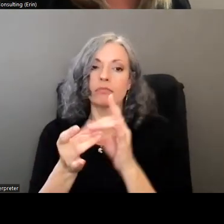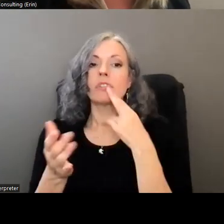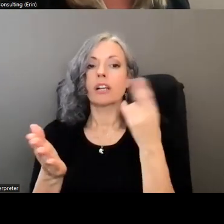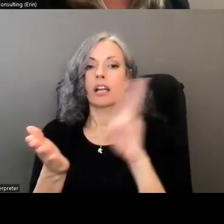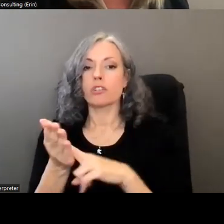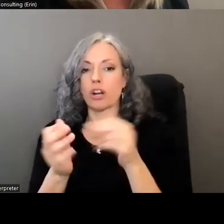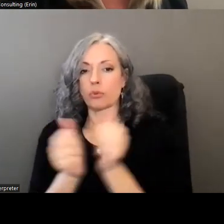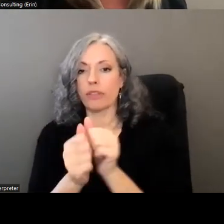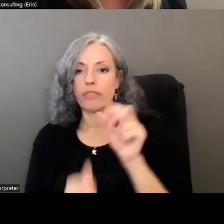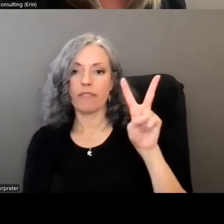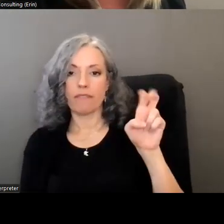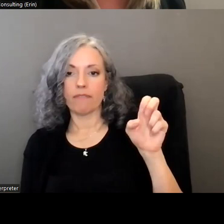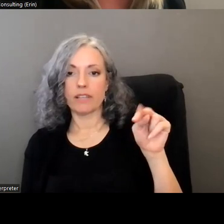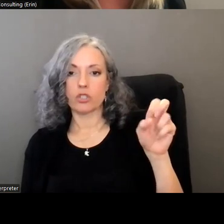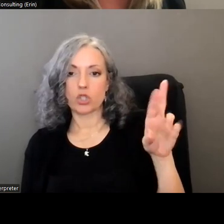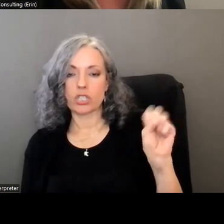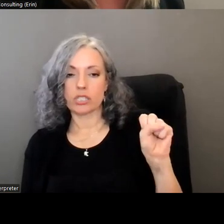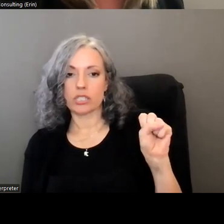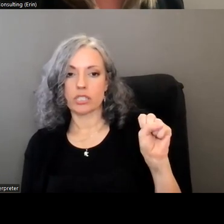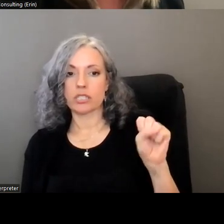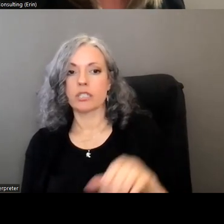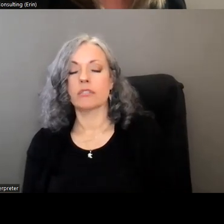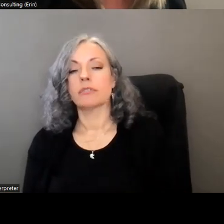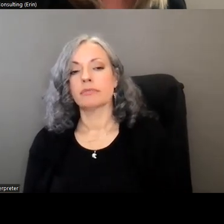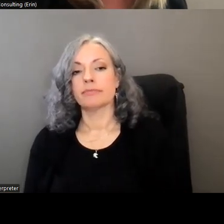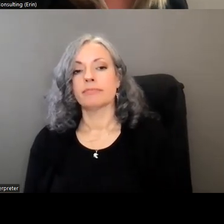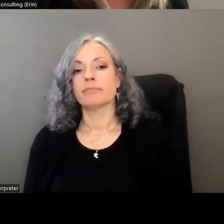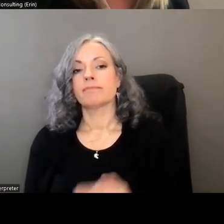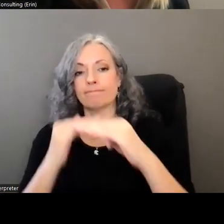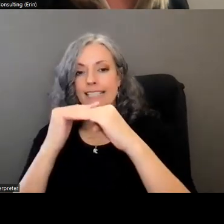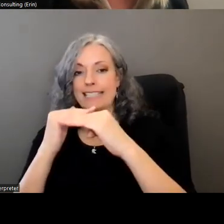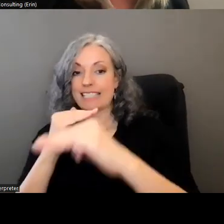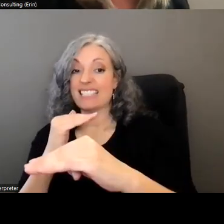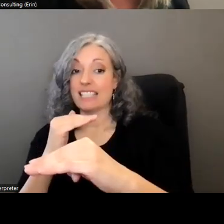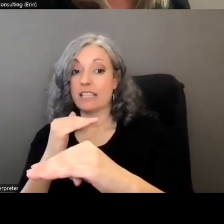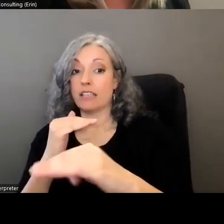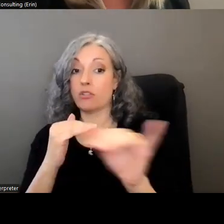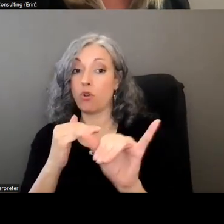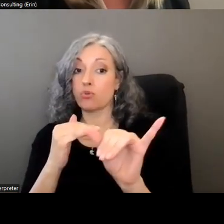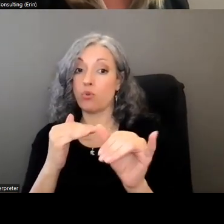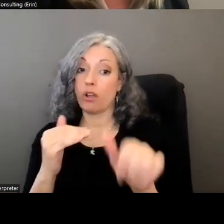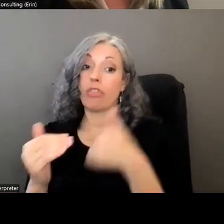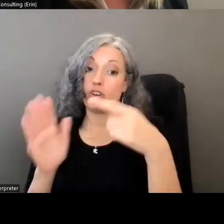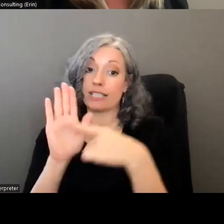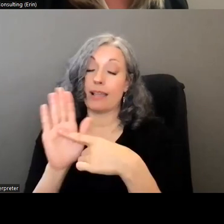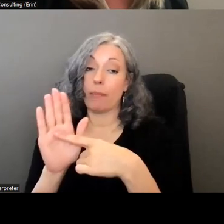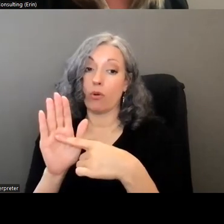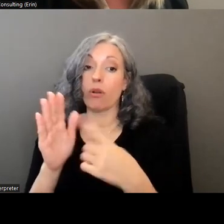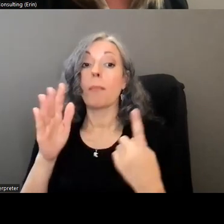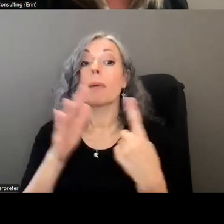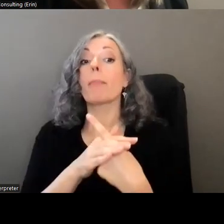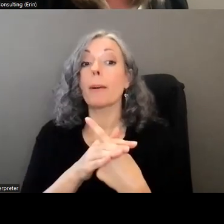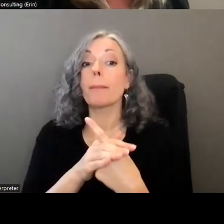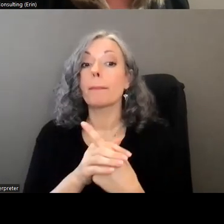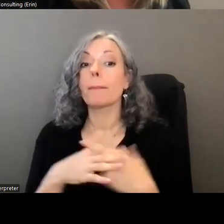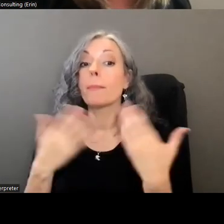that would provide potential benefits and having lower unit costs greater consistency uh and again another example that that came up here was